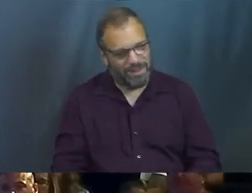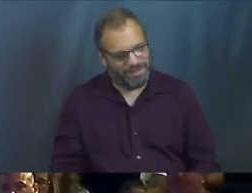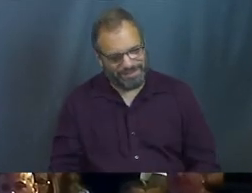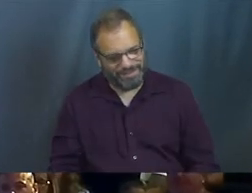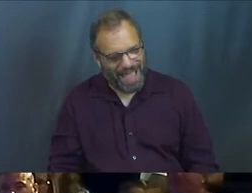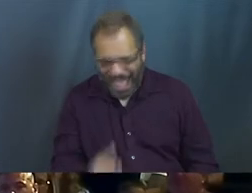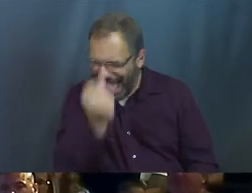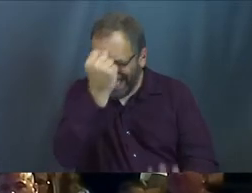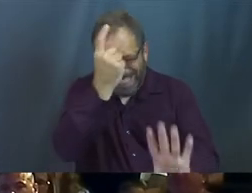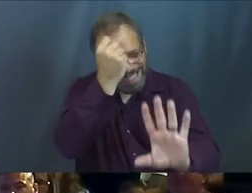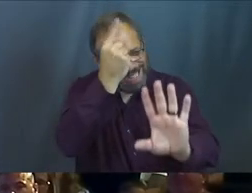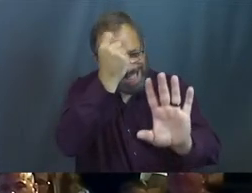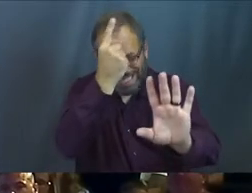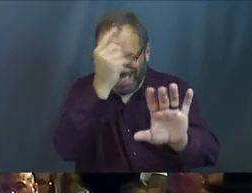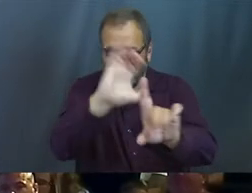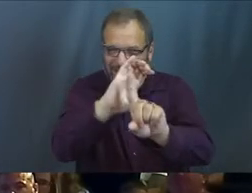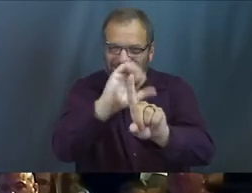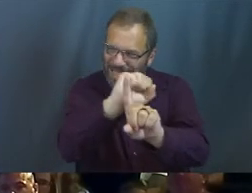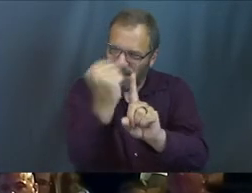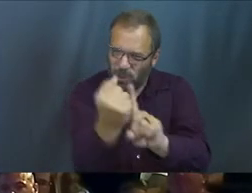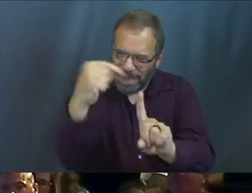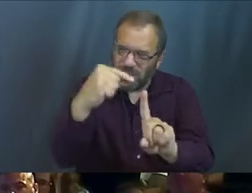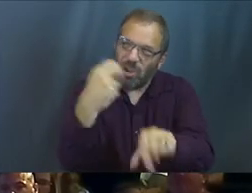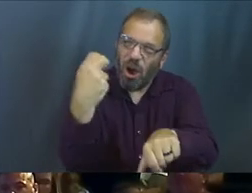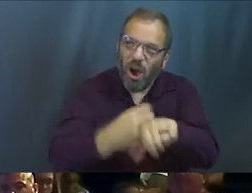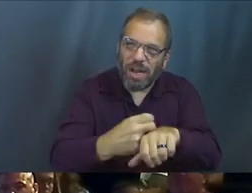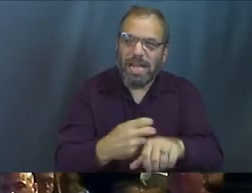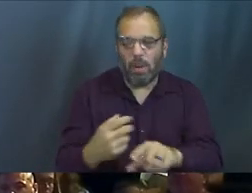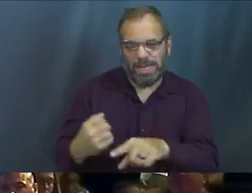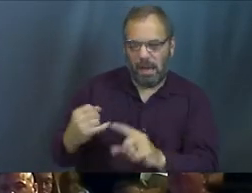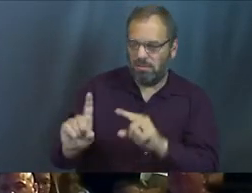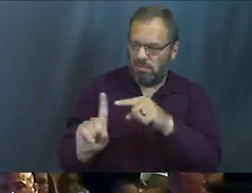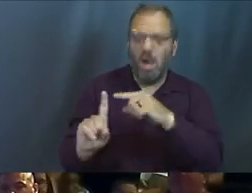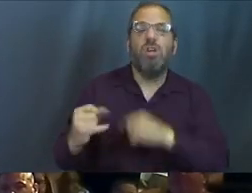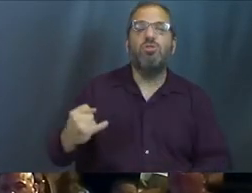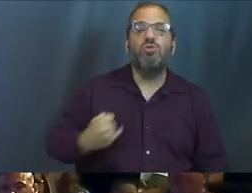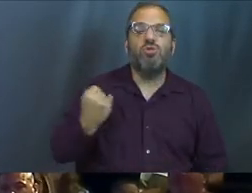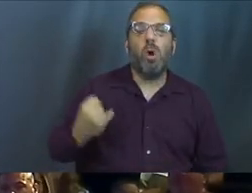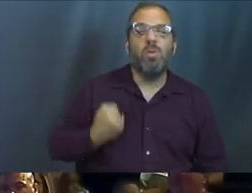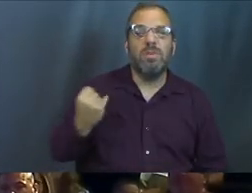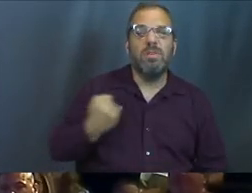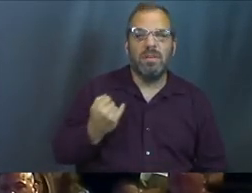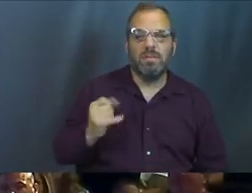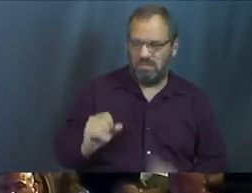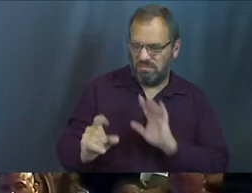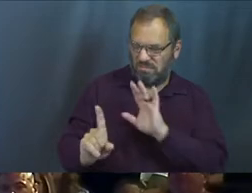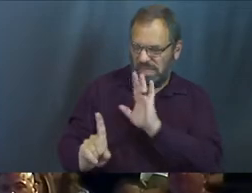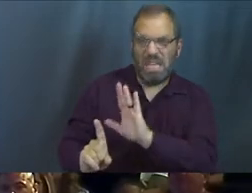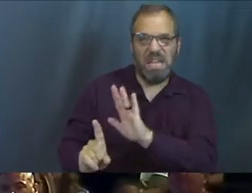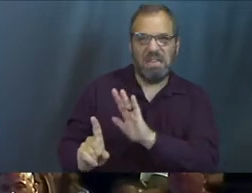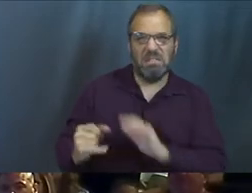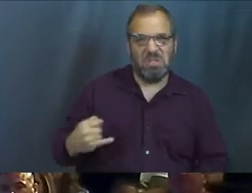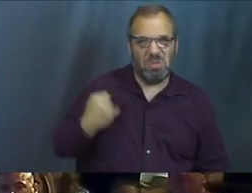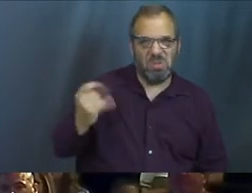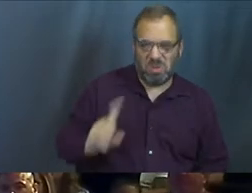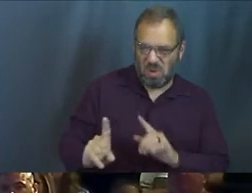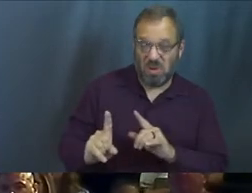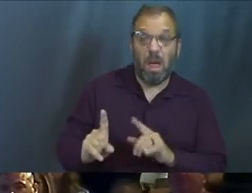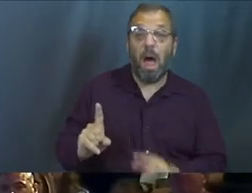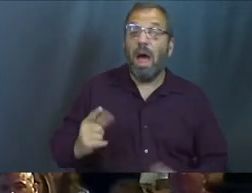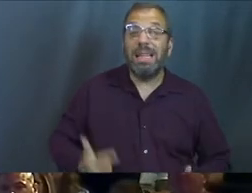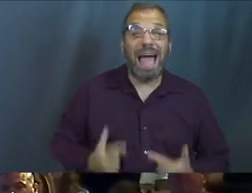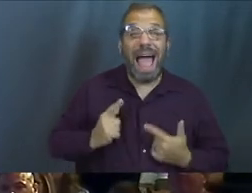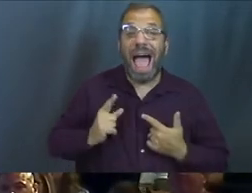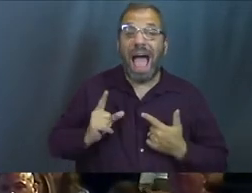And I get it. The situations are hard. Now, look at Joseph. And let's think back to his situation. Joseph is going